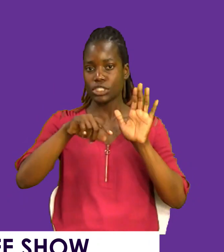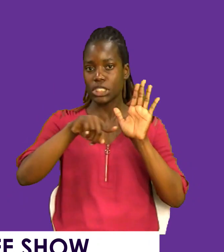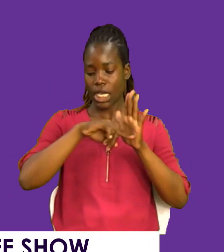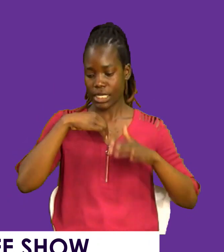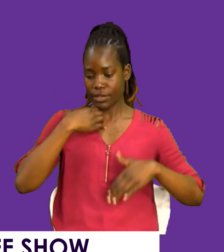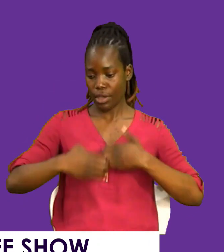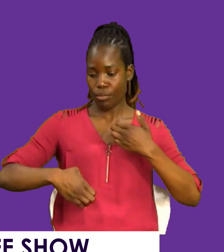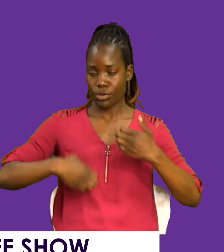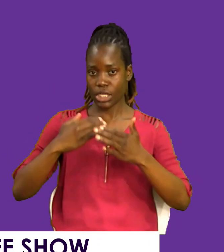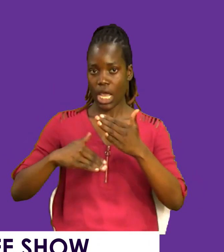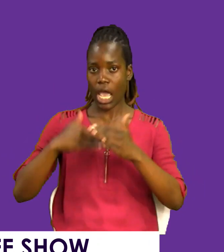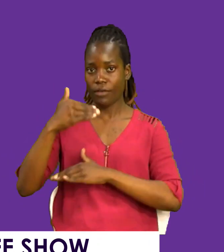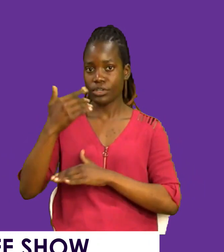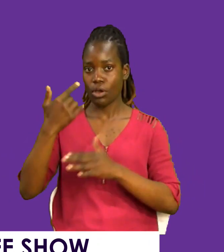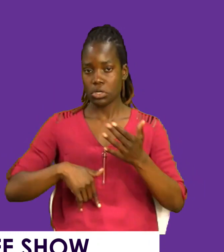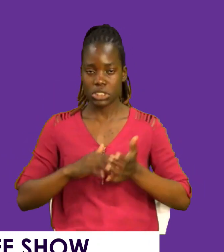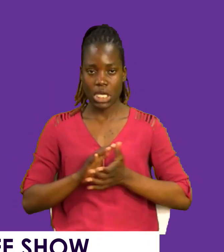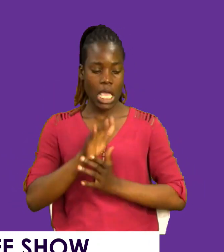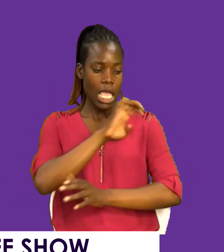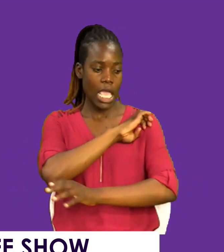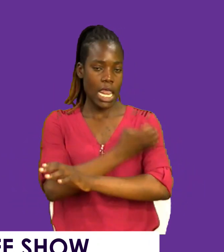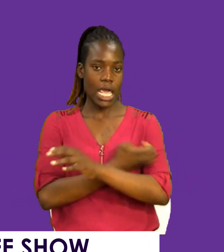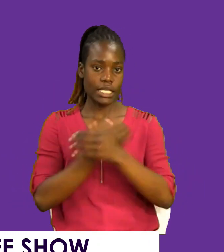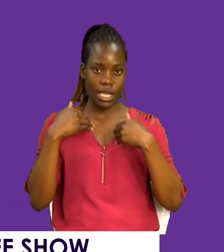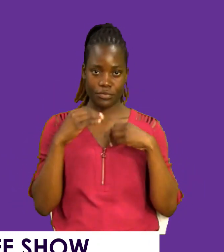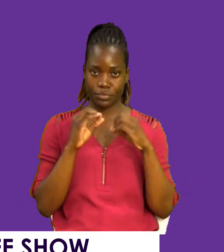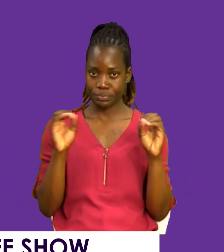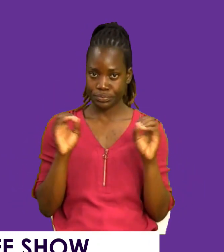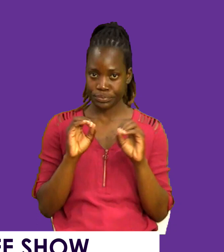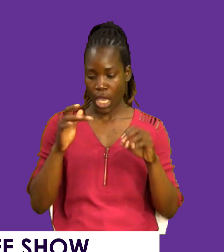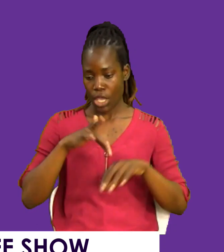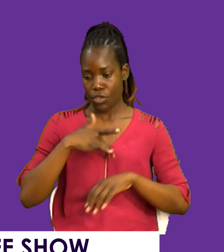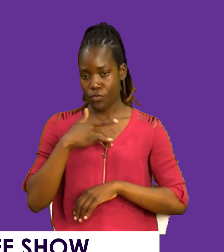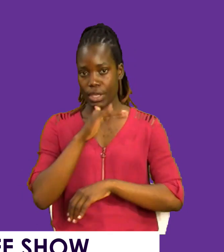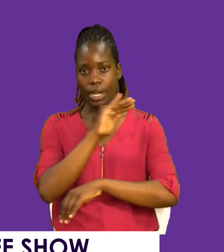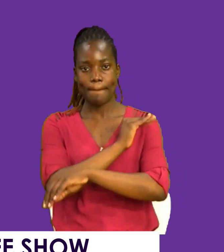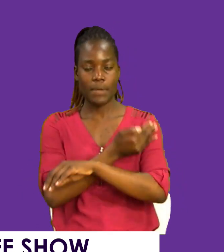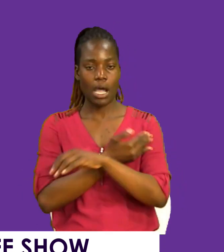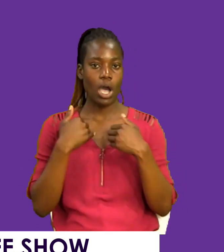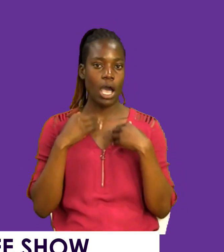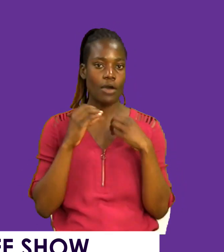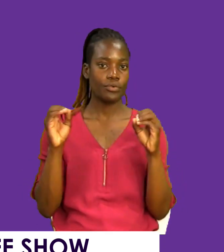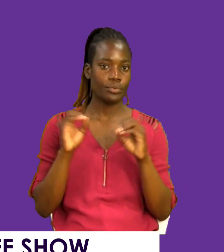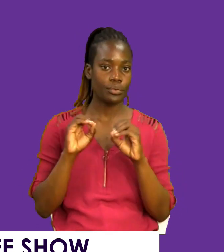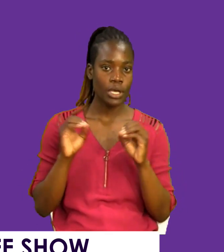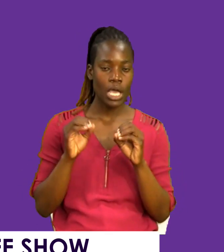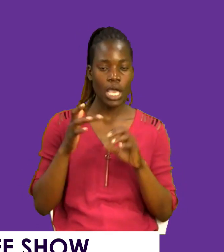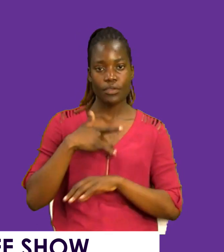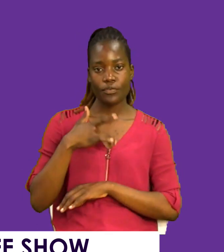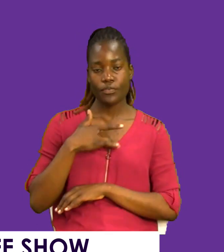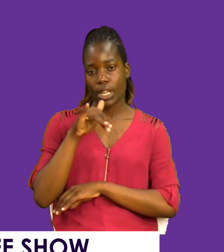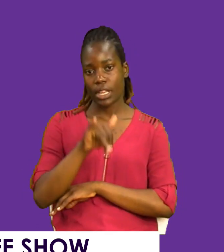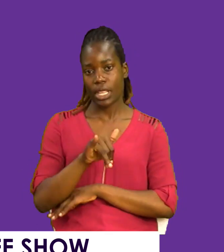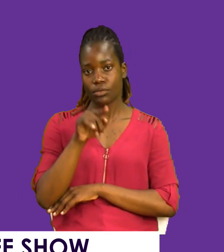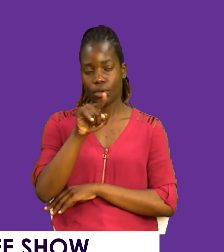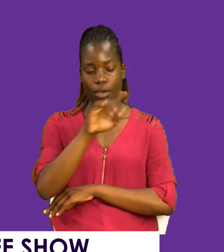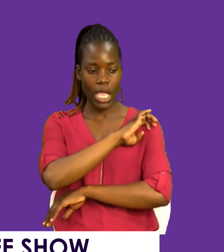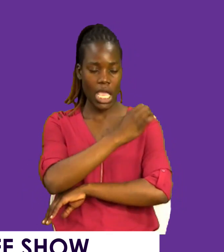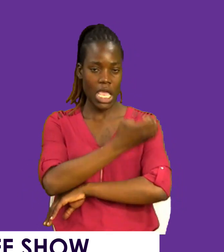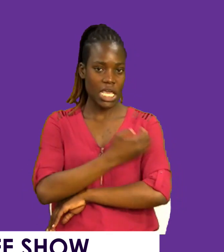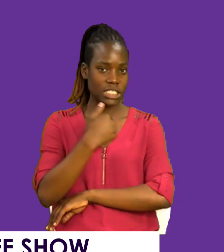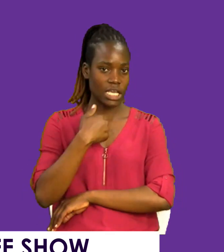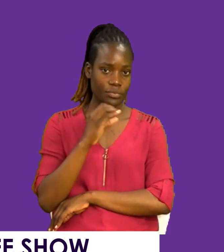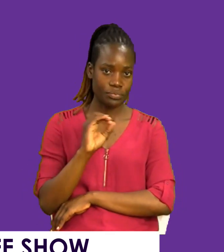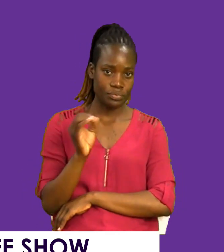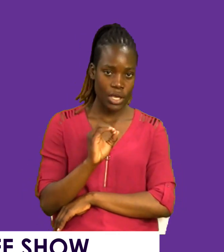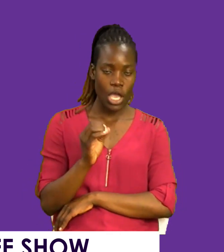What comes after is lack of energy. You feel powerless. You feel restless. You feel like you are energiless.